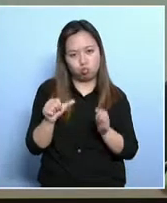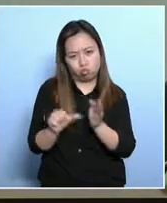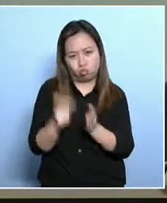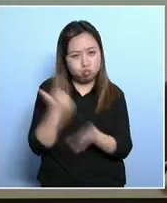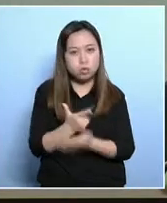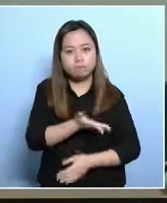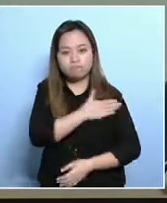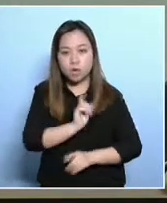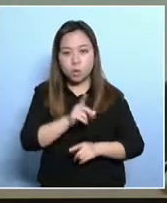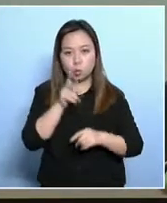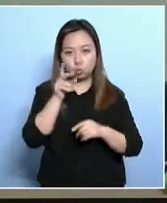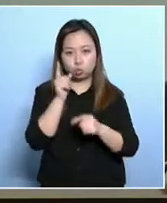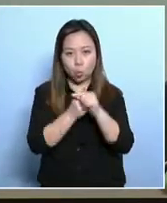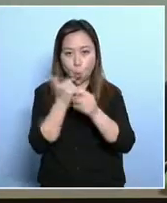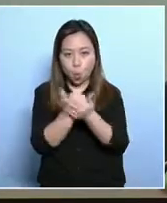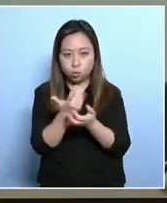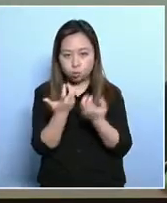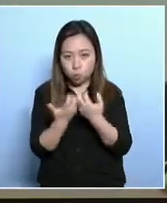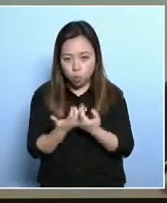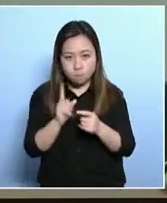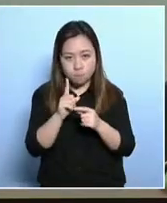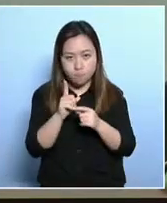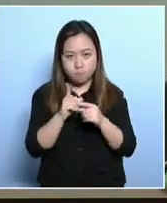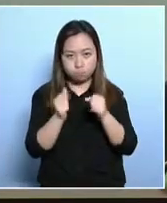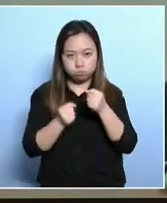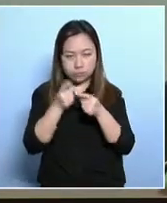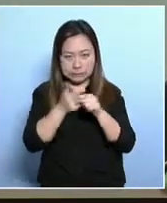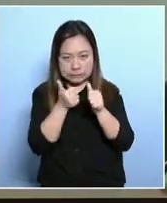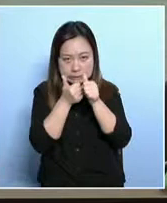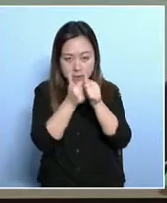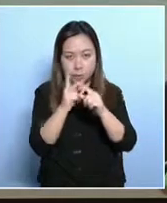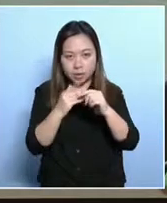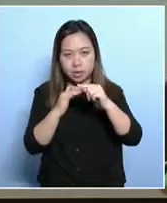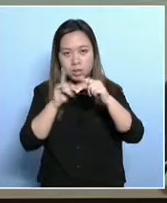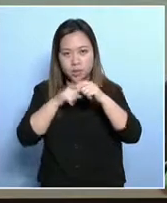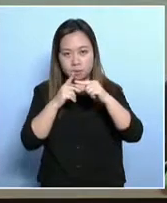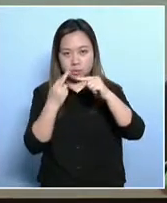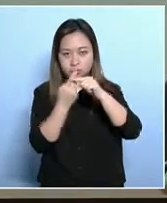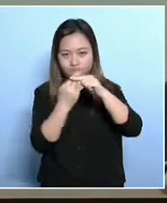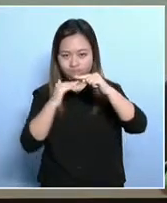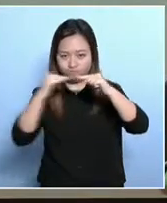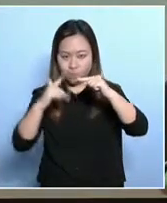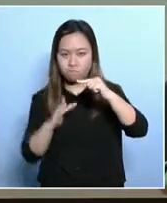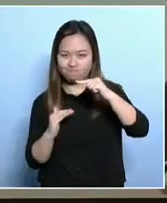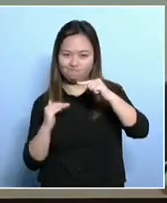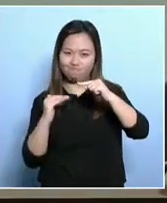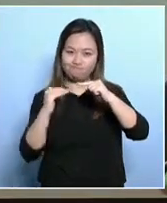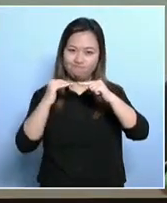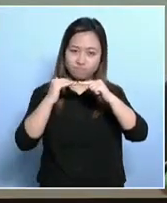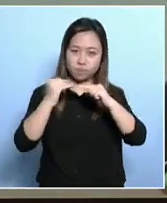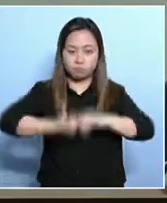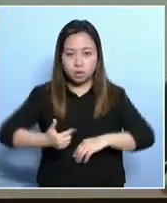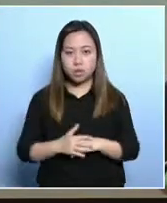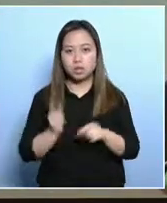your most important objective is to try to